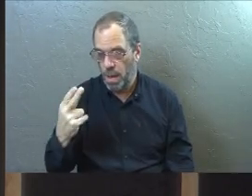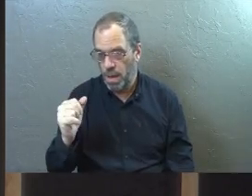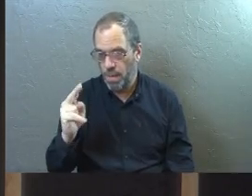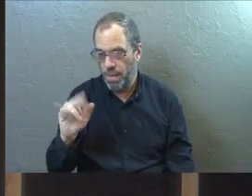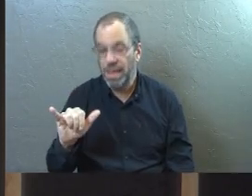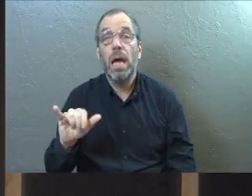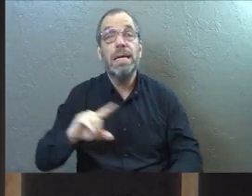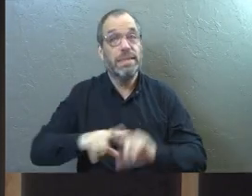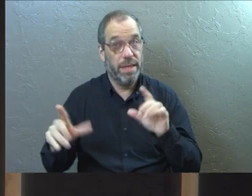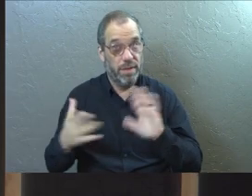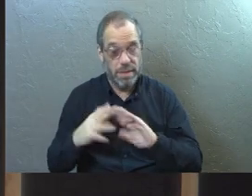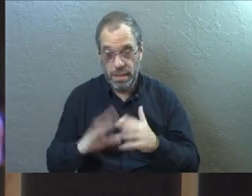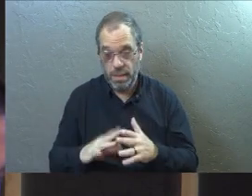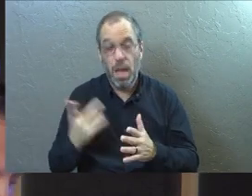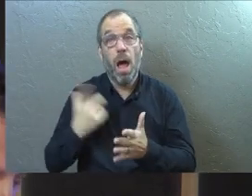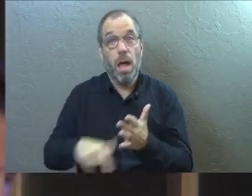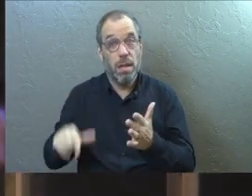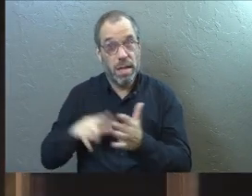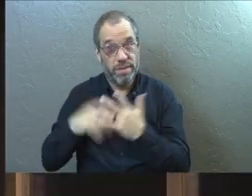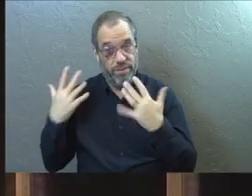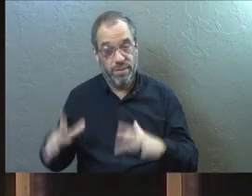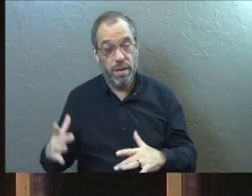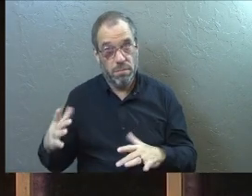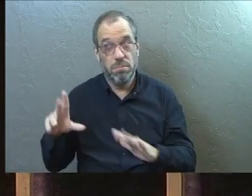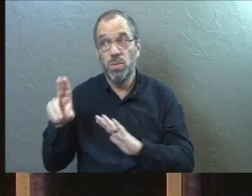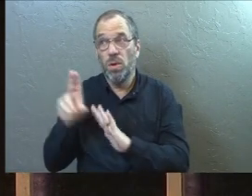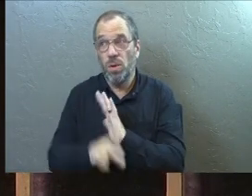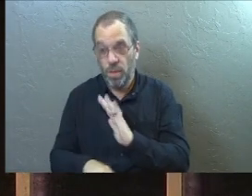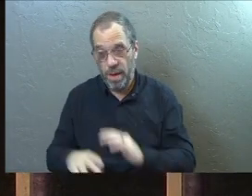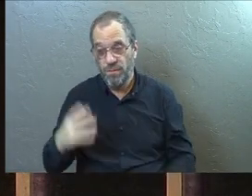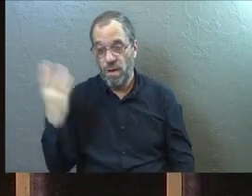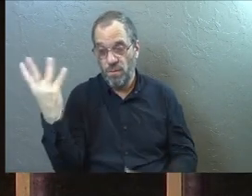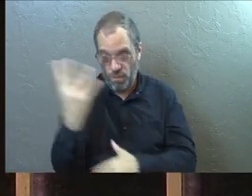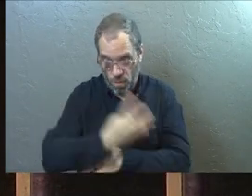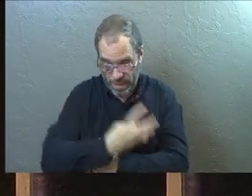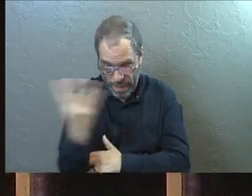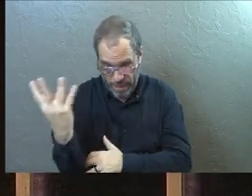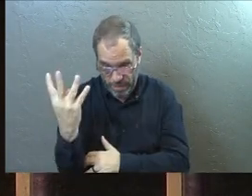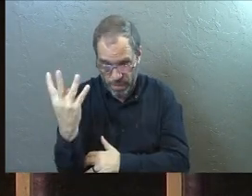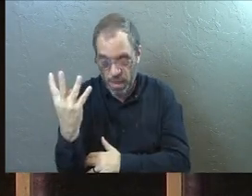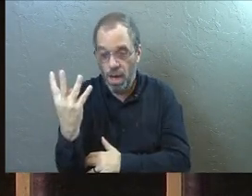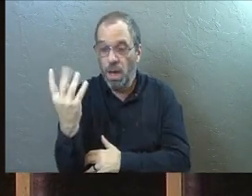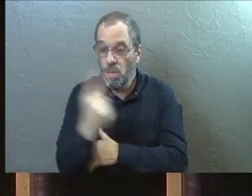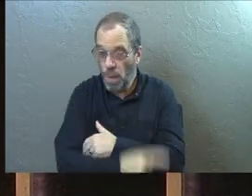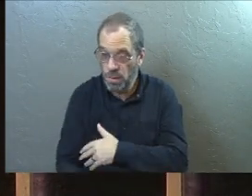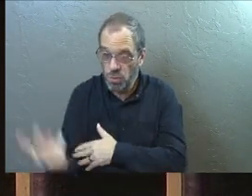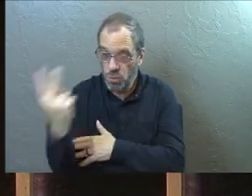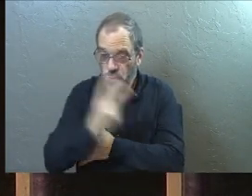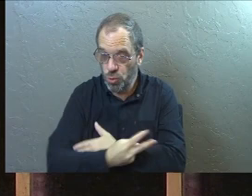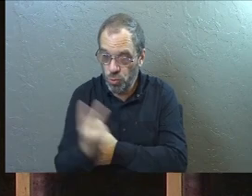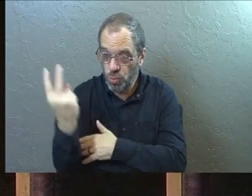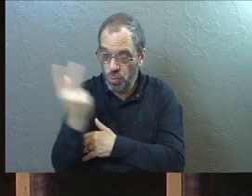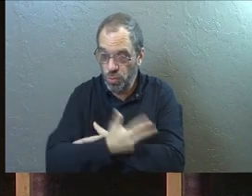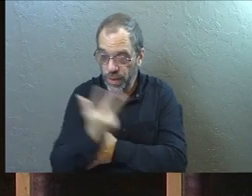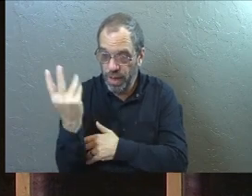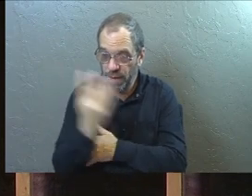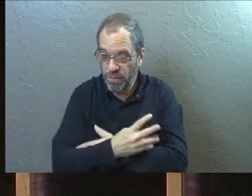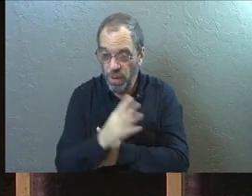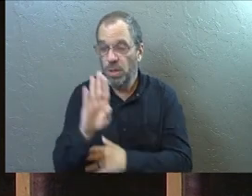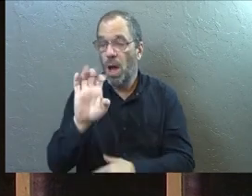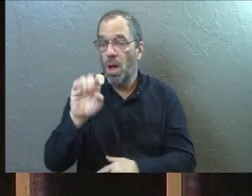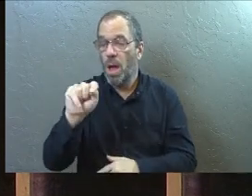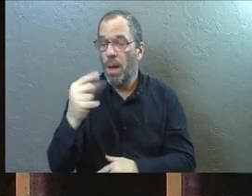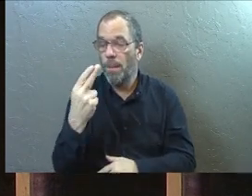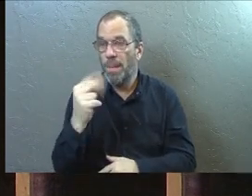town. He was told that Lazarus had already been in the grave for four days. Bethany was only a few miles down the road from